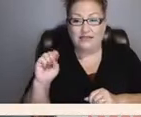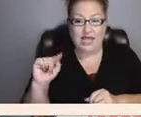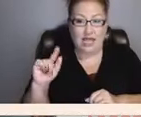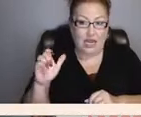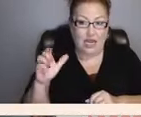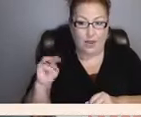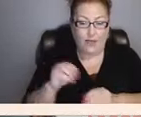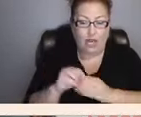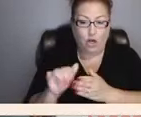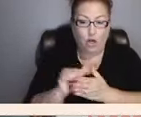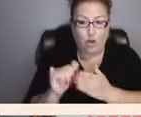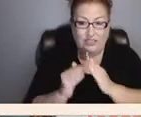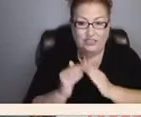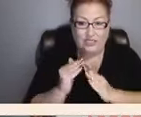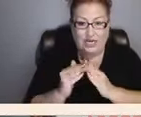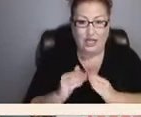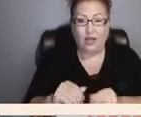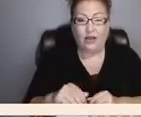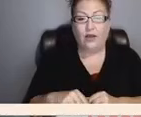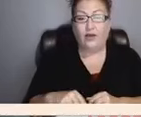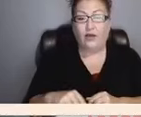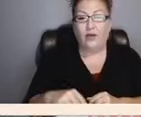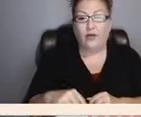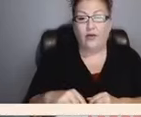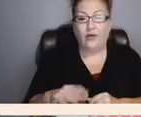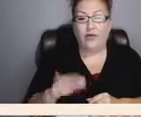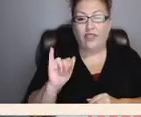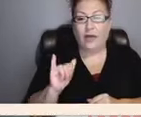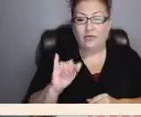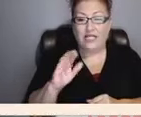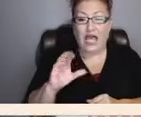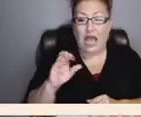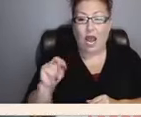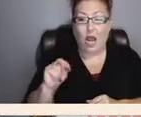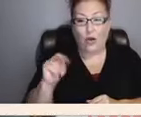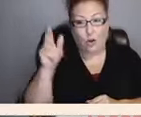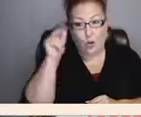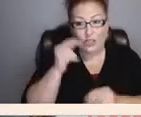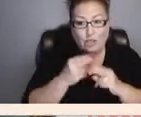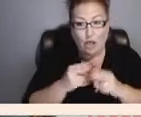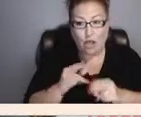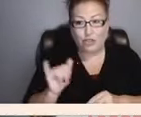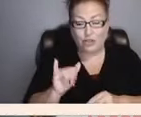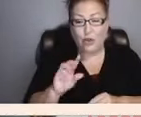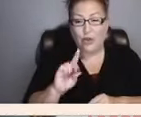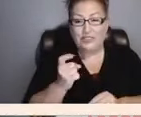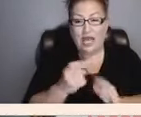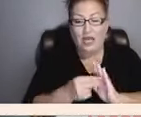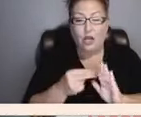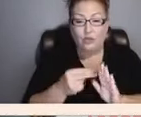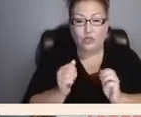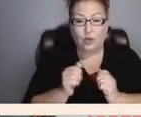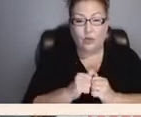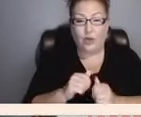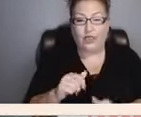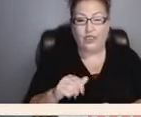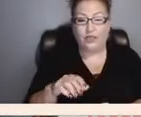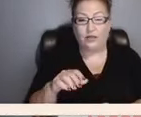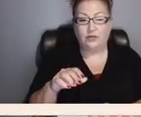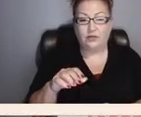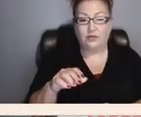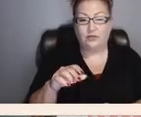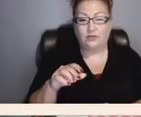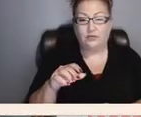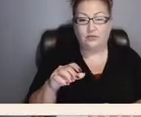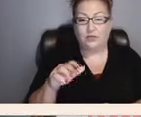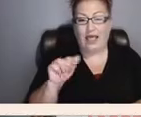the first baseman, also known as the Iron Horse, has been diagnosed with amitrophic lateral sclerosis, also known as